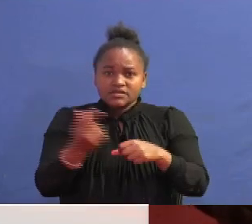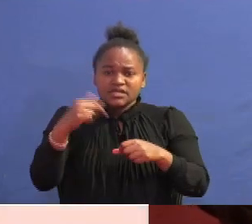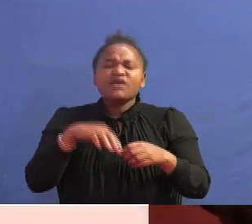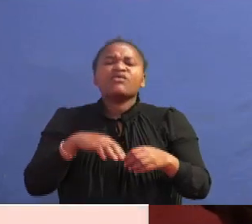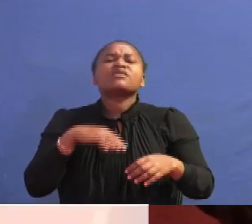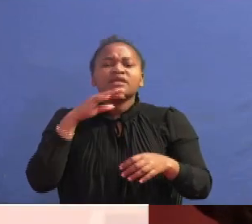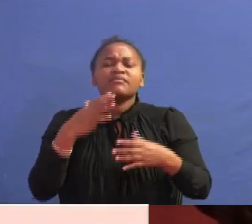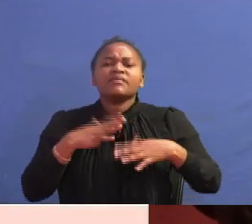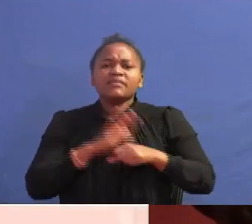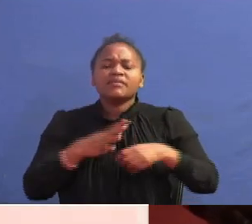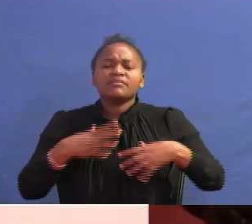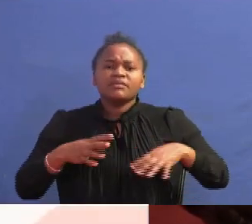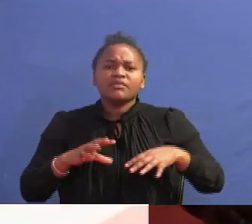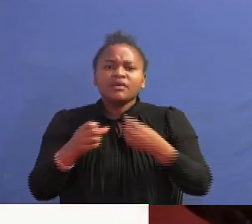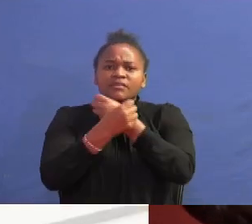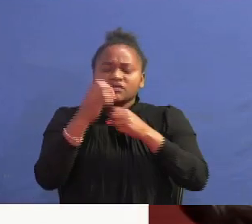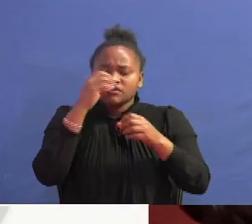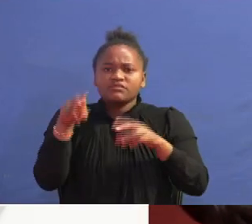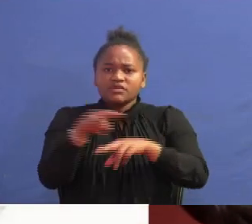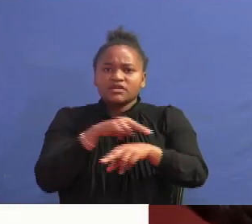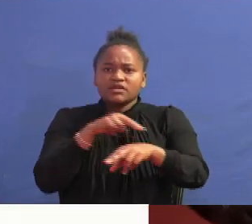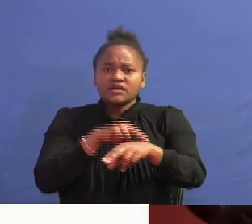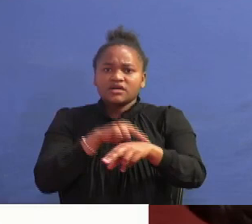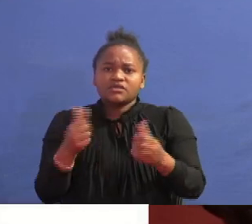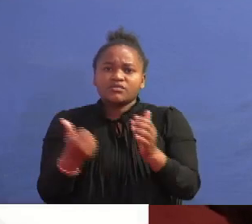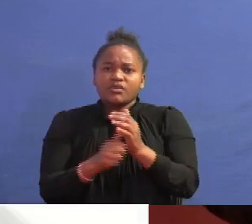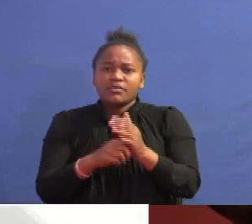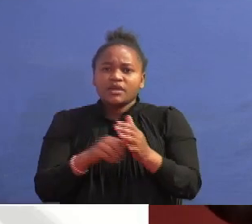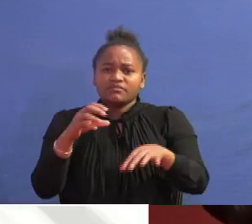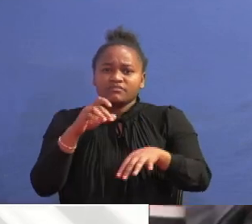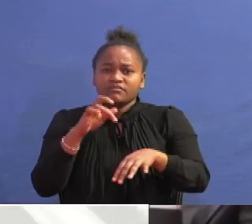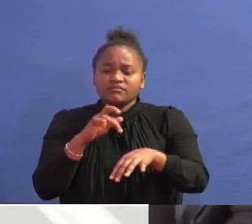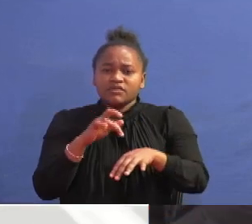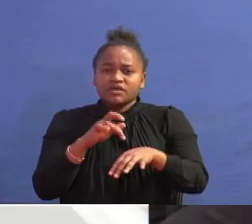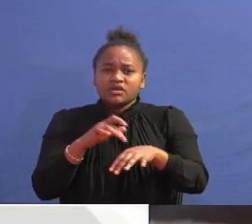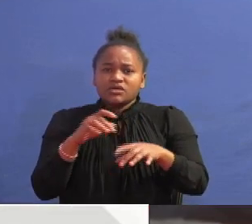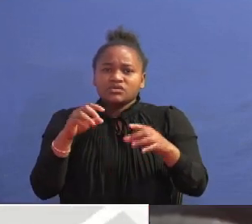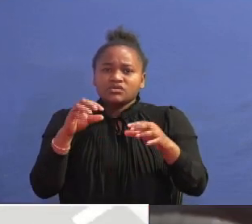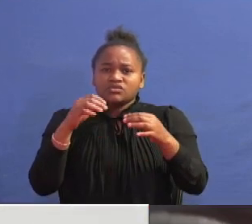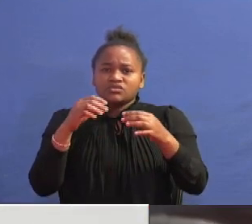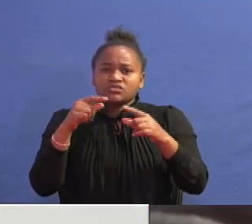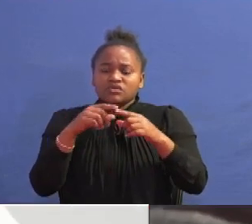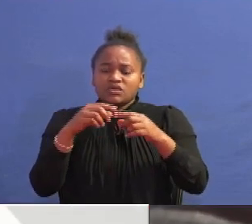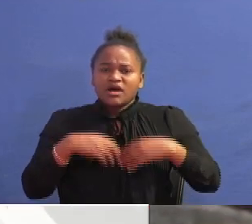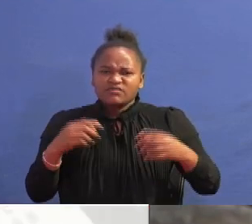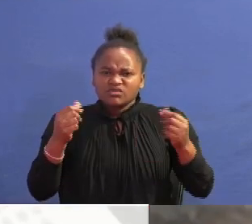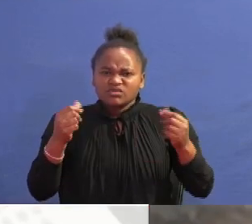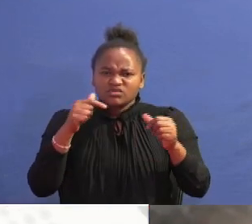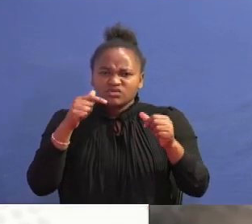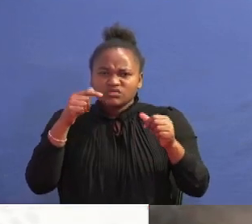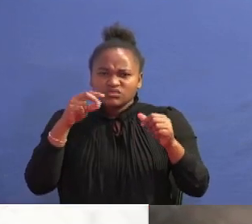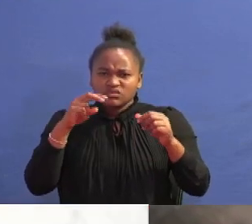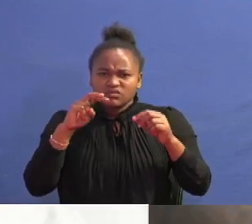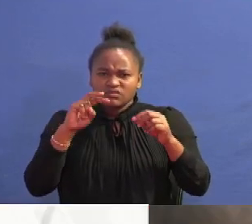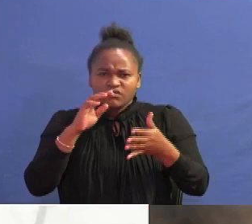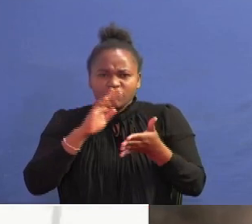President William Ruto set up a National Disaster Operations Center to coordinate all information and make sure interventions are in place for